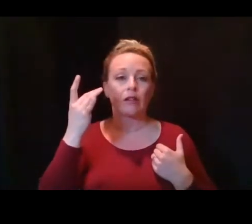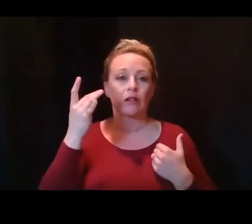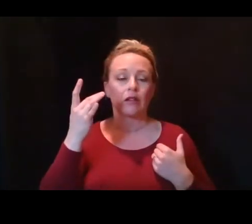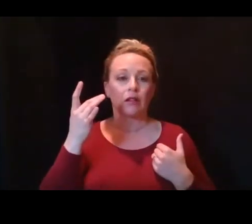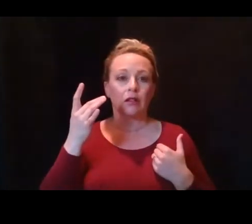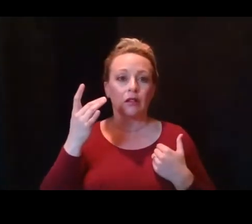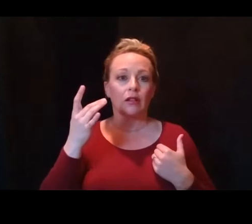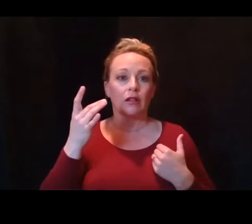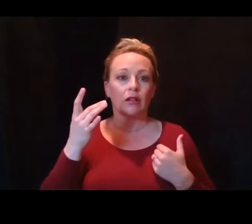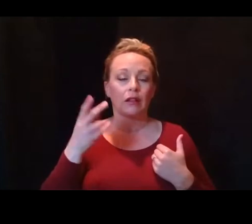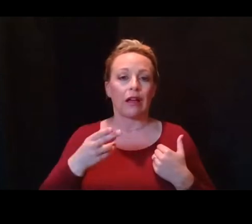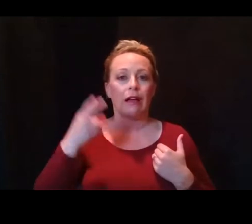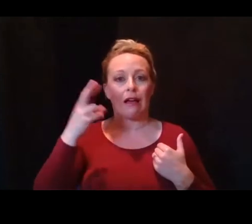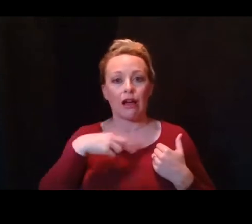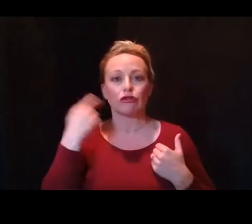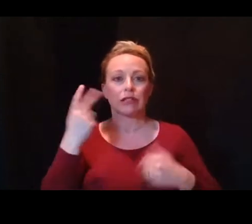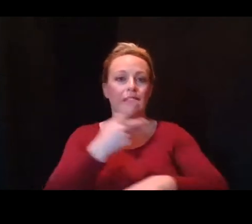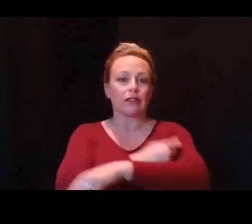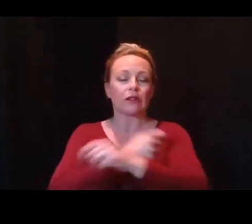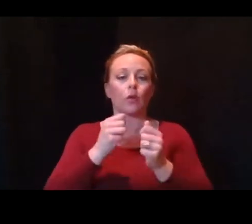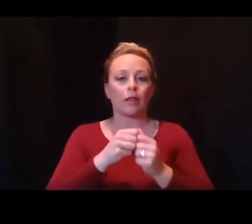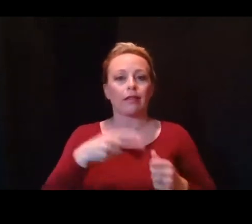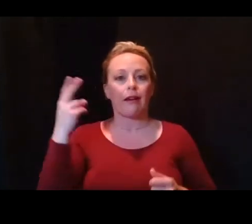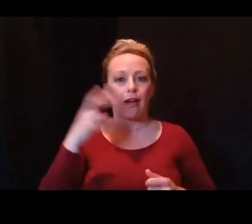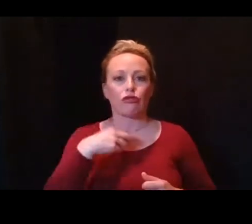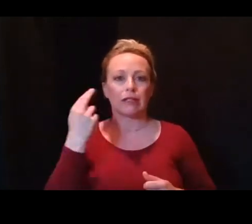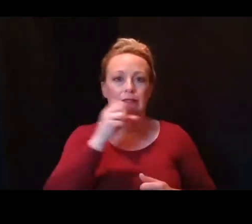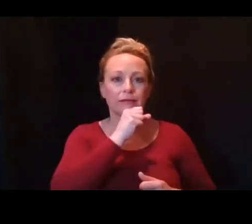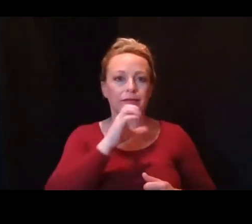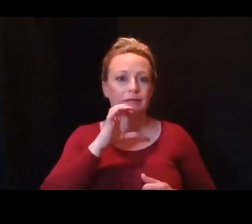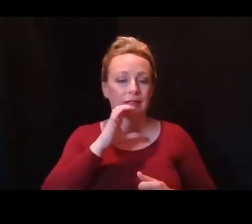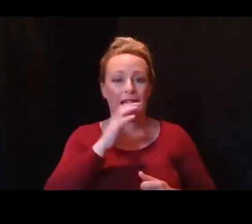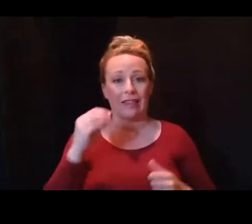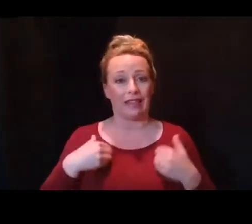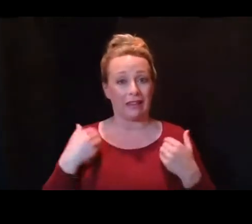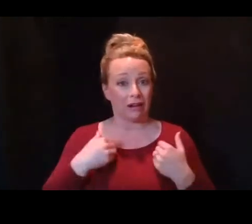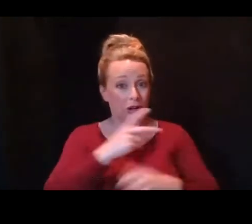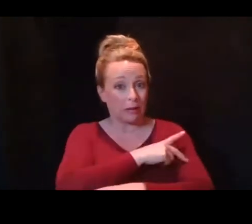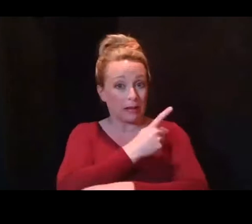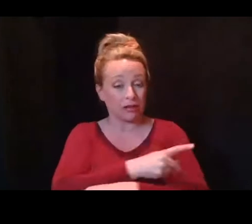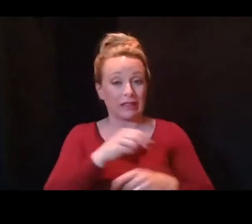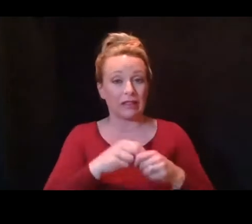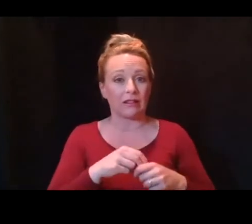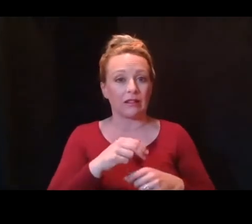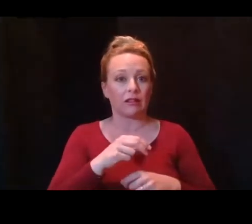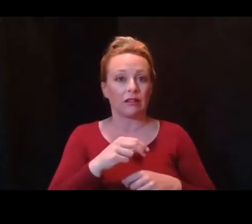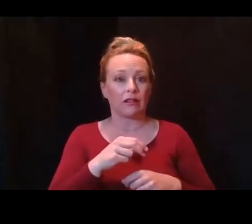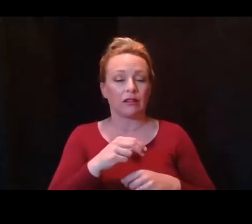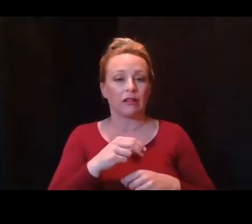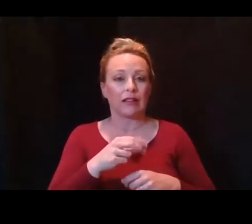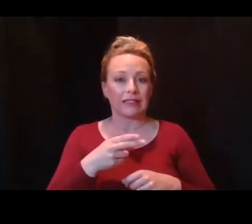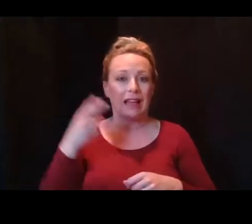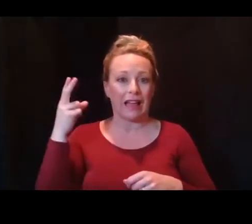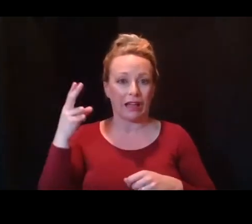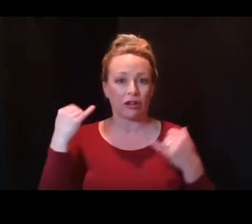high-risk elderly, while the proportion of younger patients in the hospital is higher.